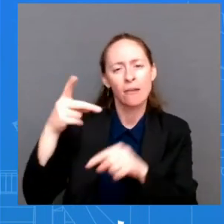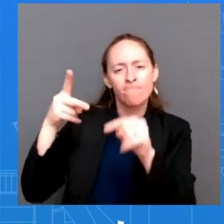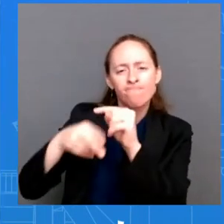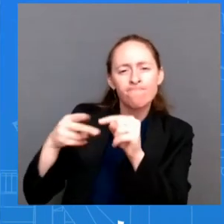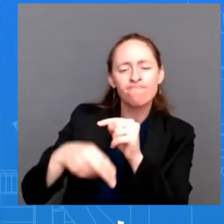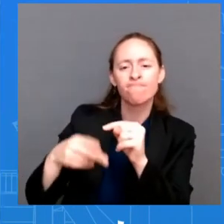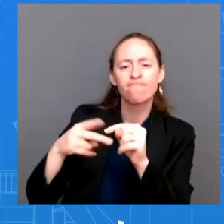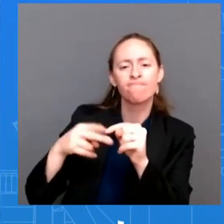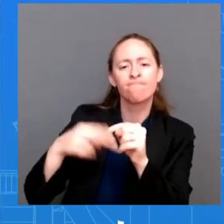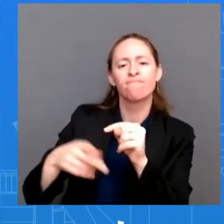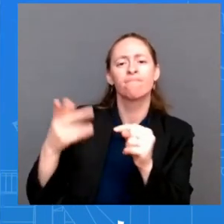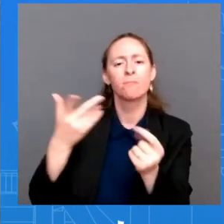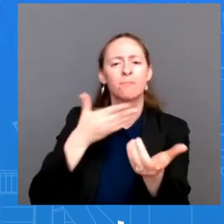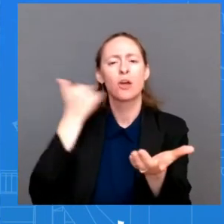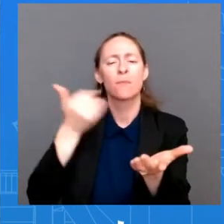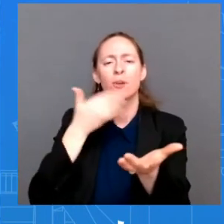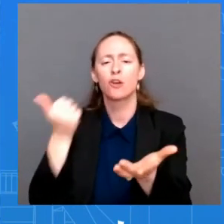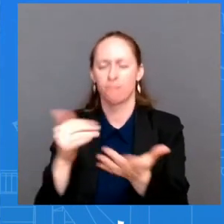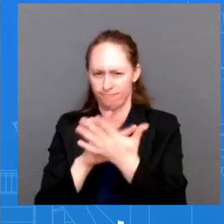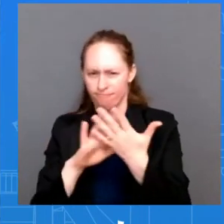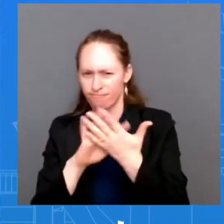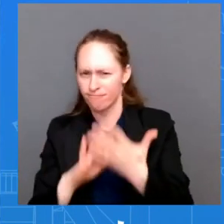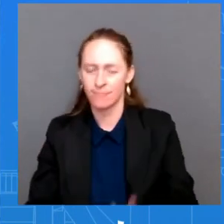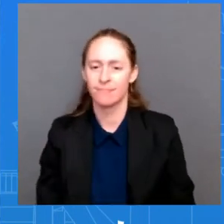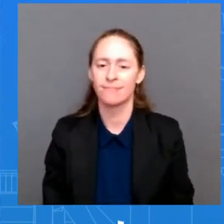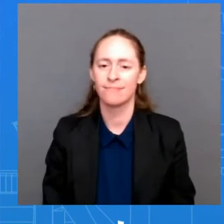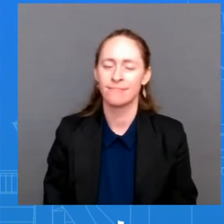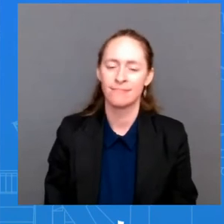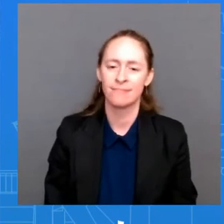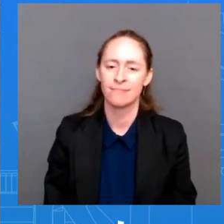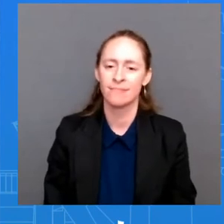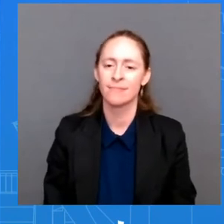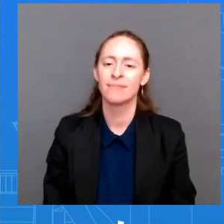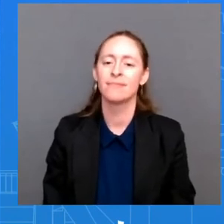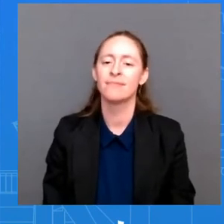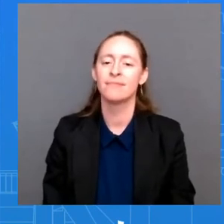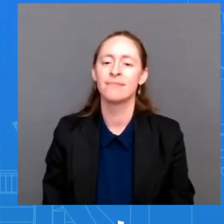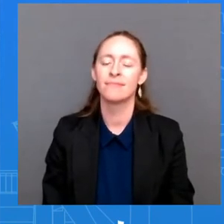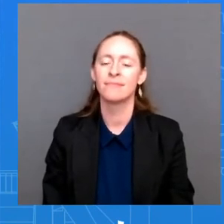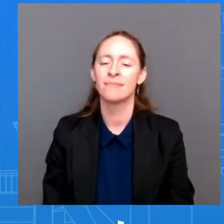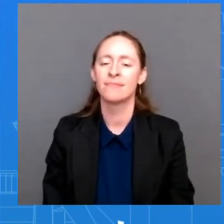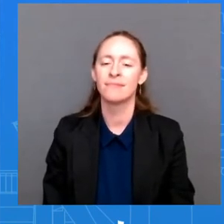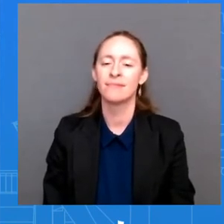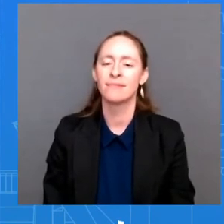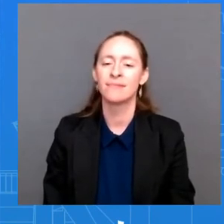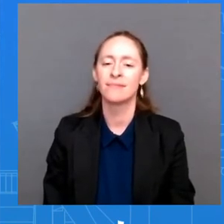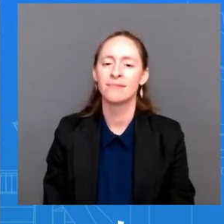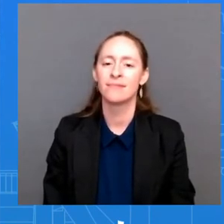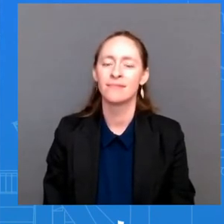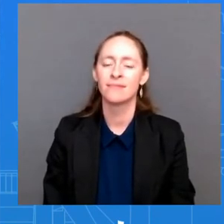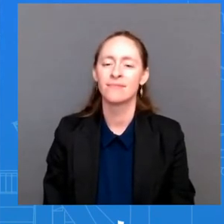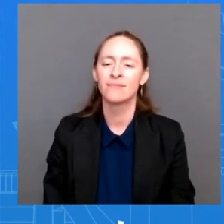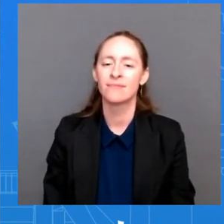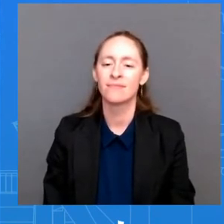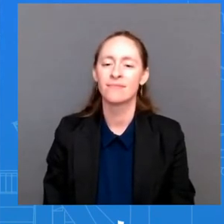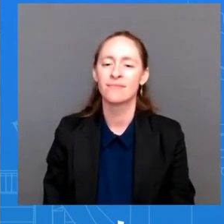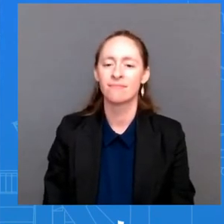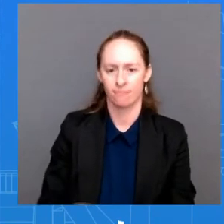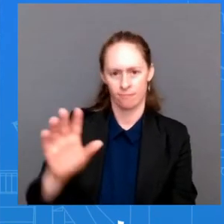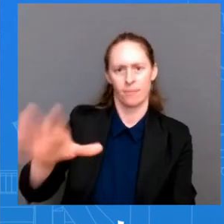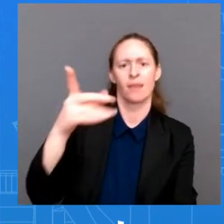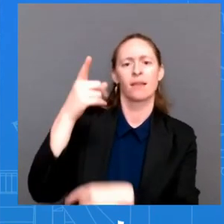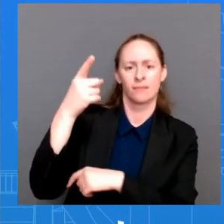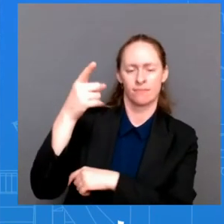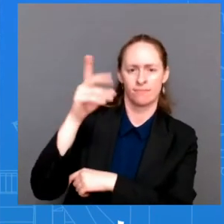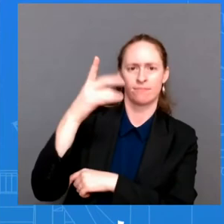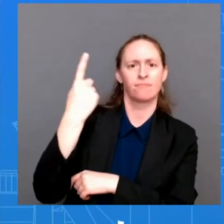so pen wharton where the president used to uh university of pennsylvania used to be a professor there uh pen wharton